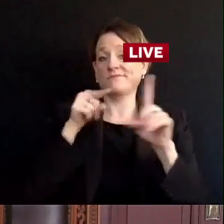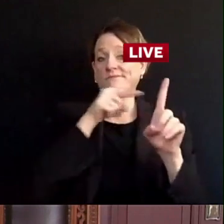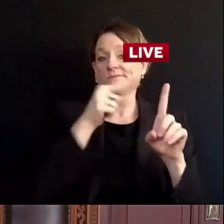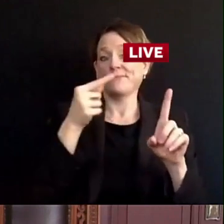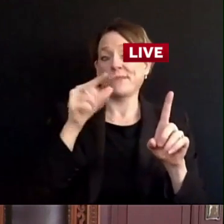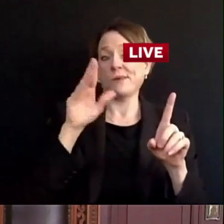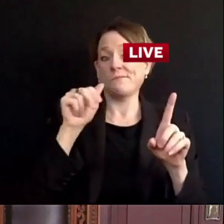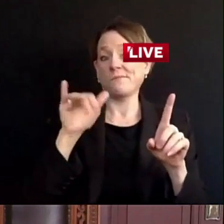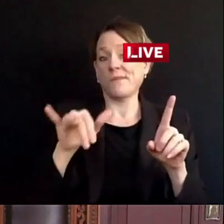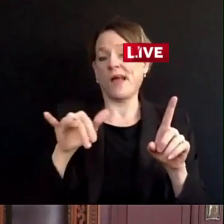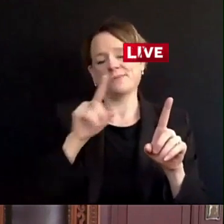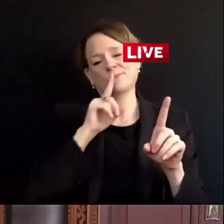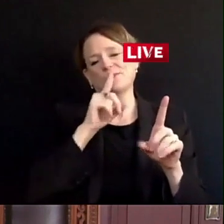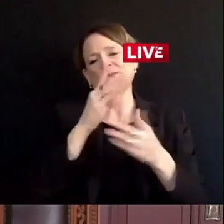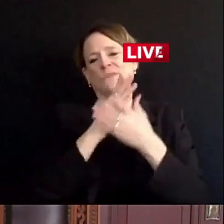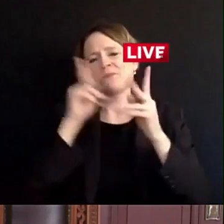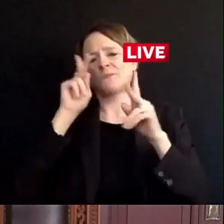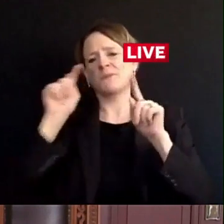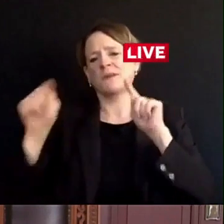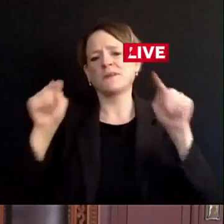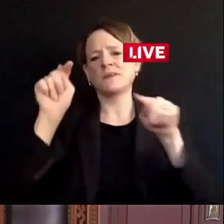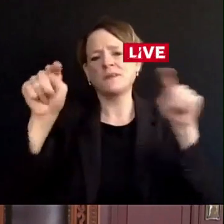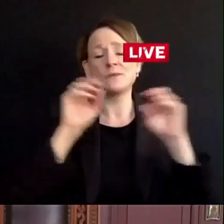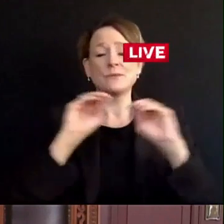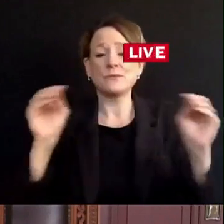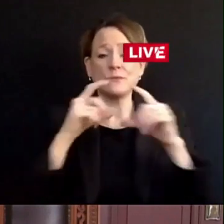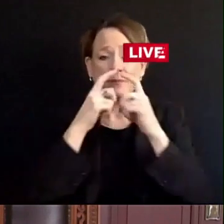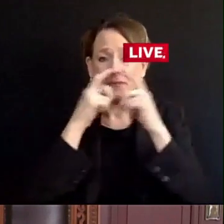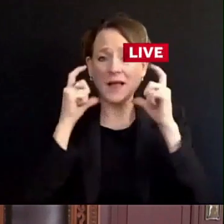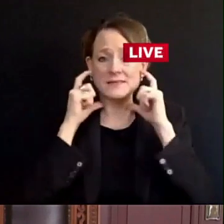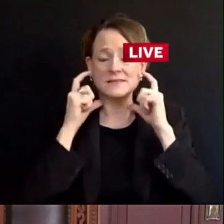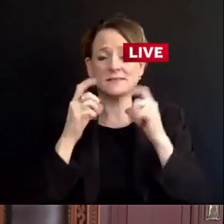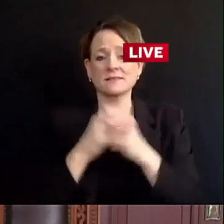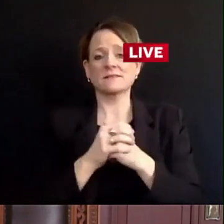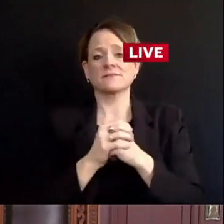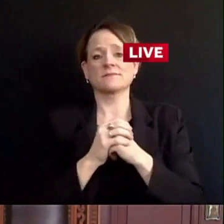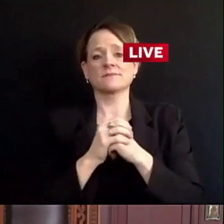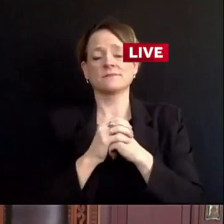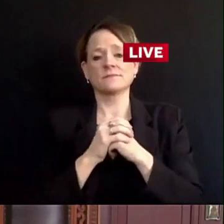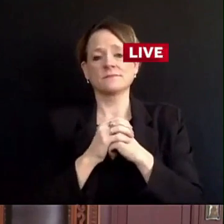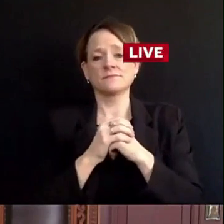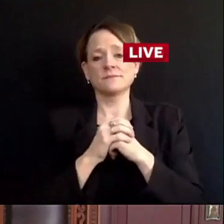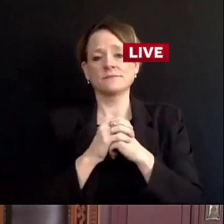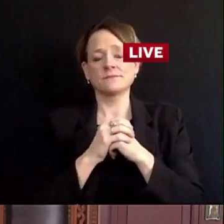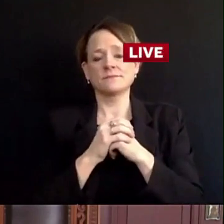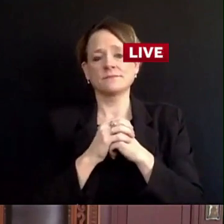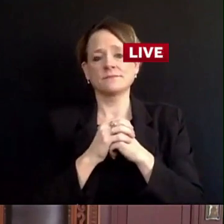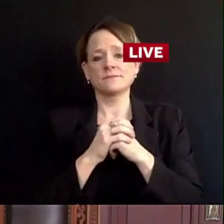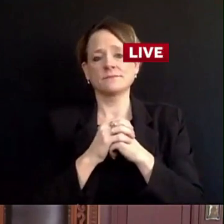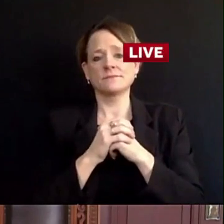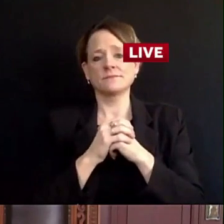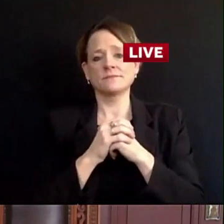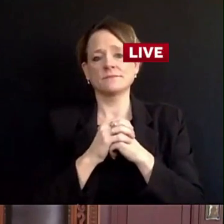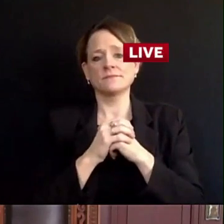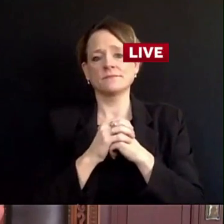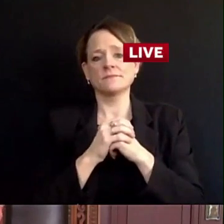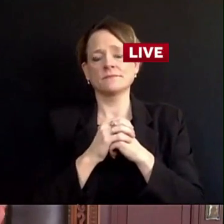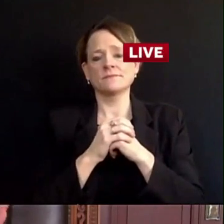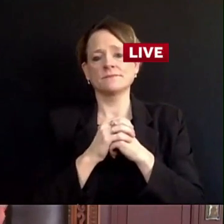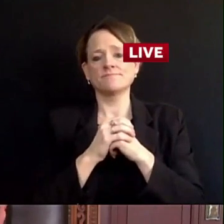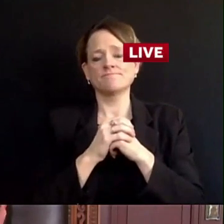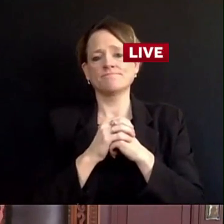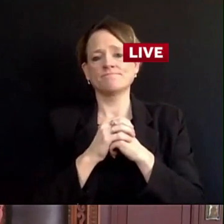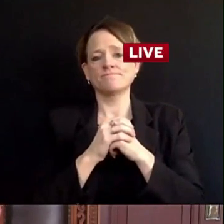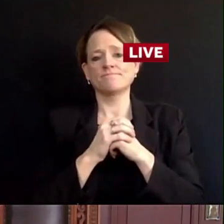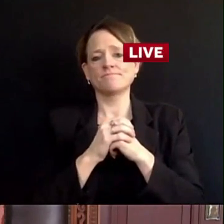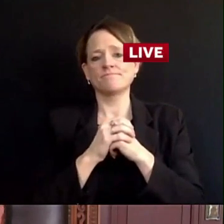again that this is not a good thing. And I'll just use this prompt here just for